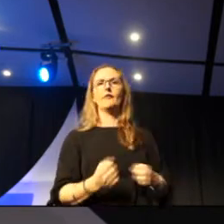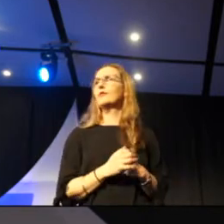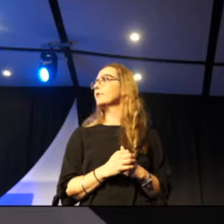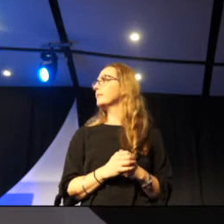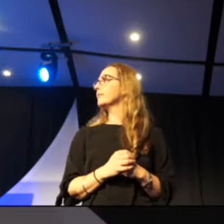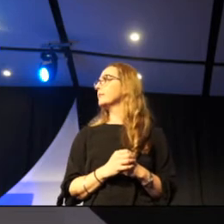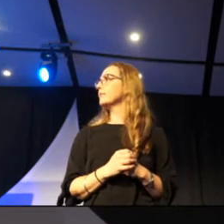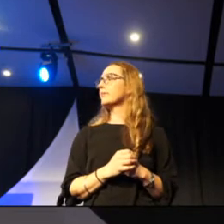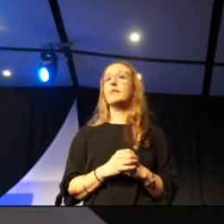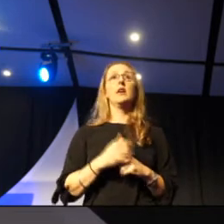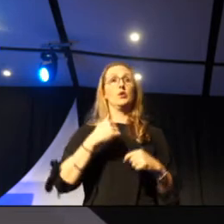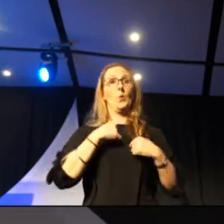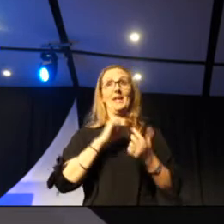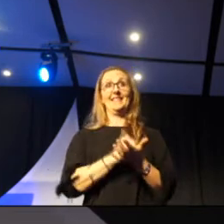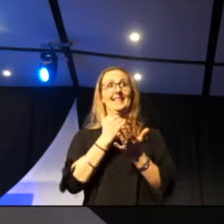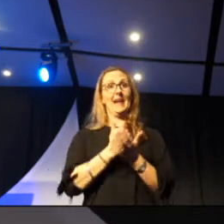was very simple.